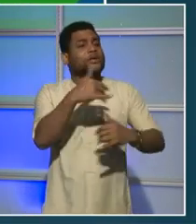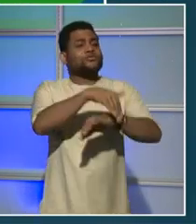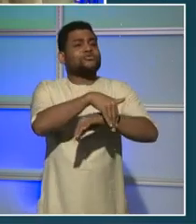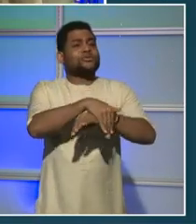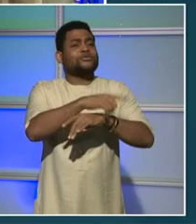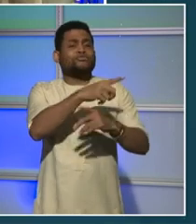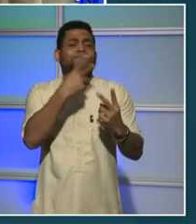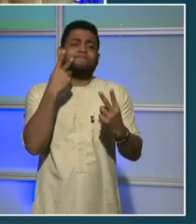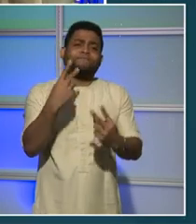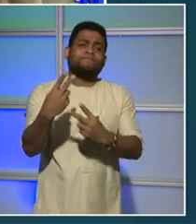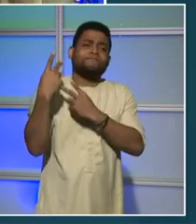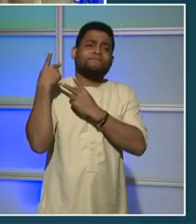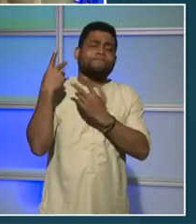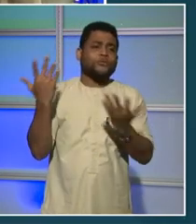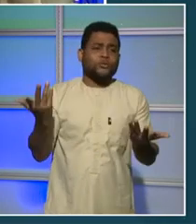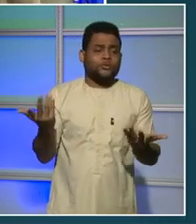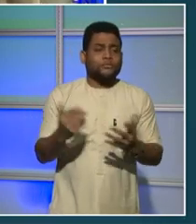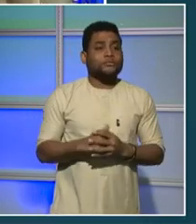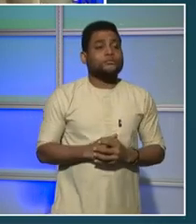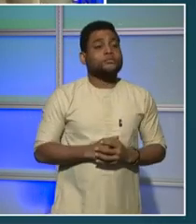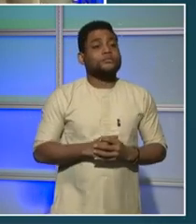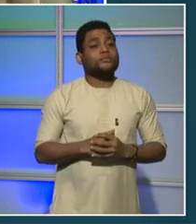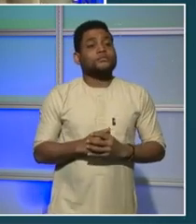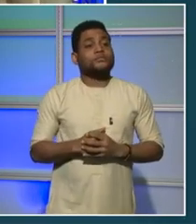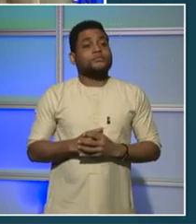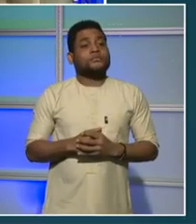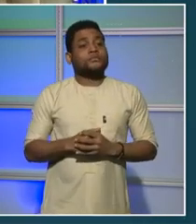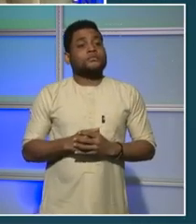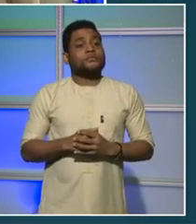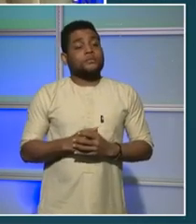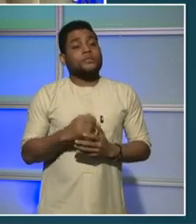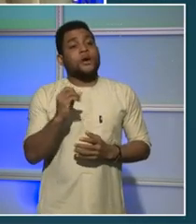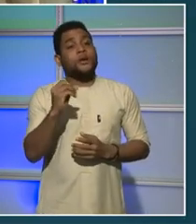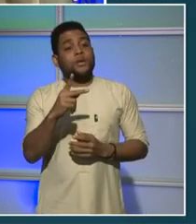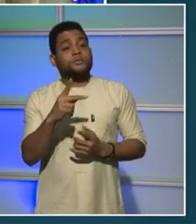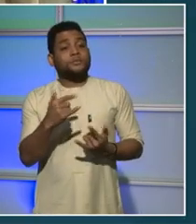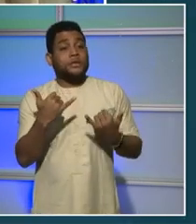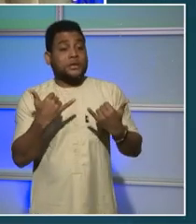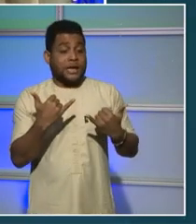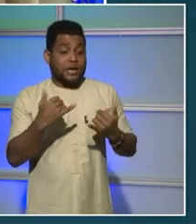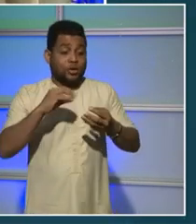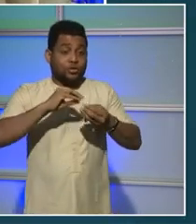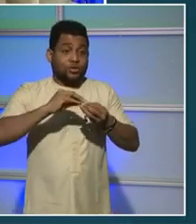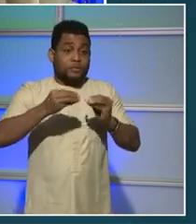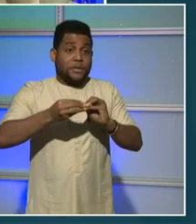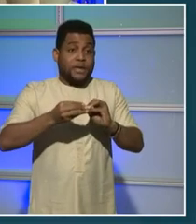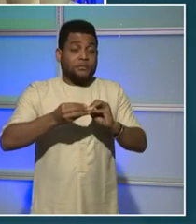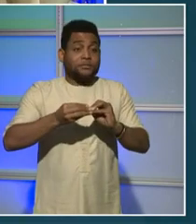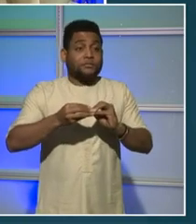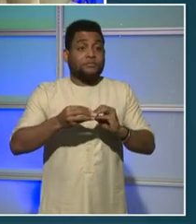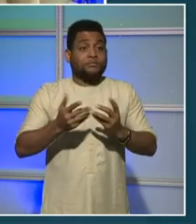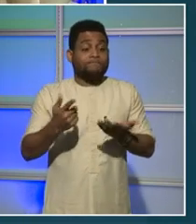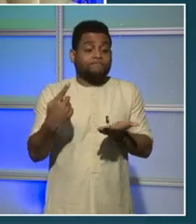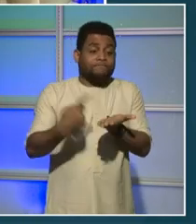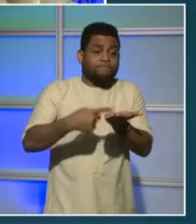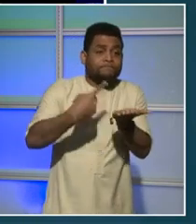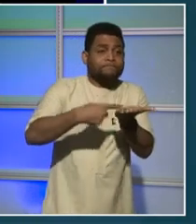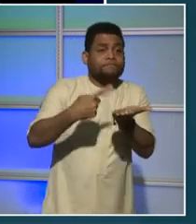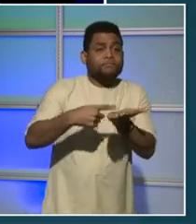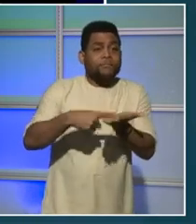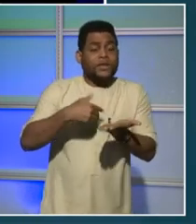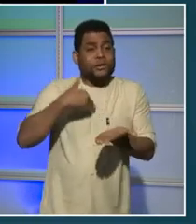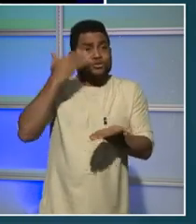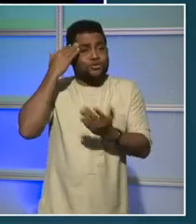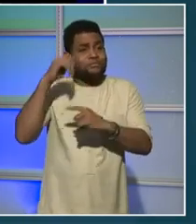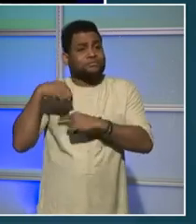Well, those numbers and we'll... You'll report out, Tomas, from your office. I know how it's changed over the years. But I will say, I